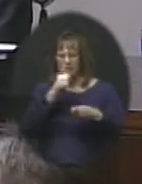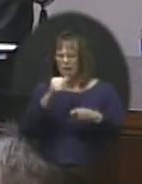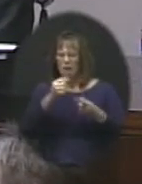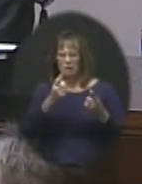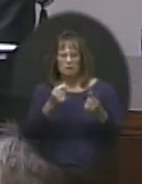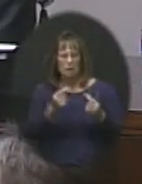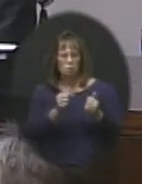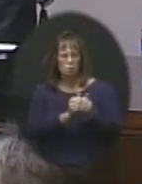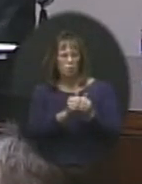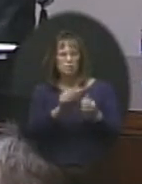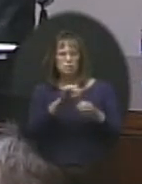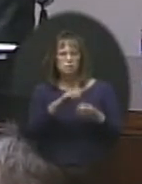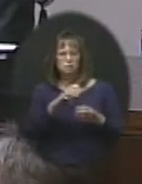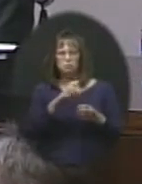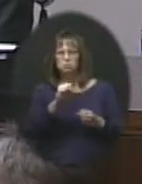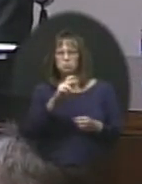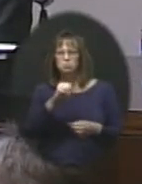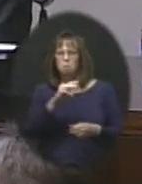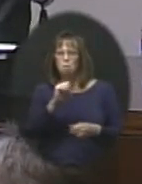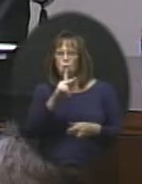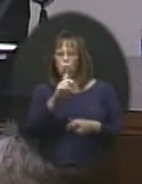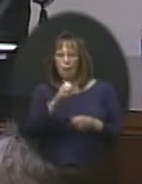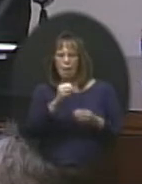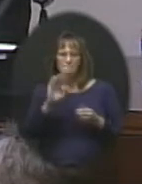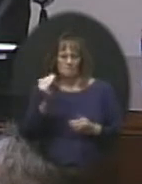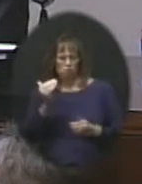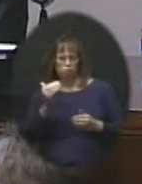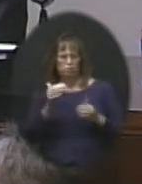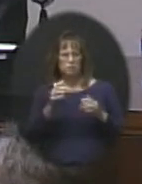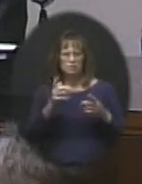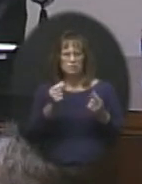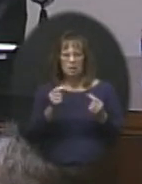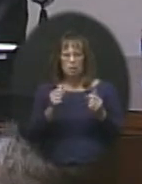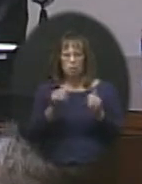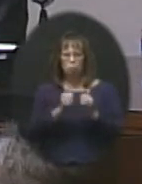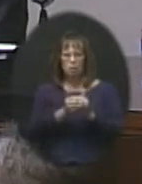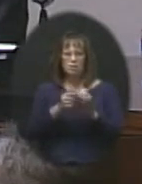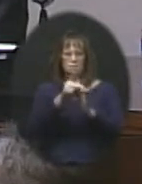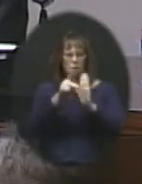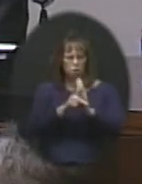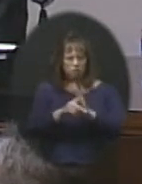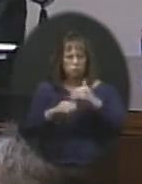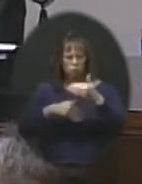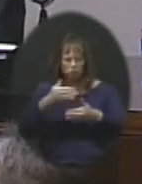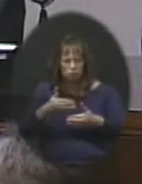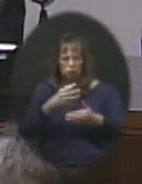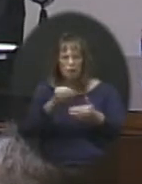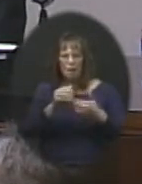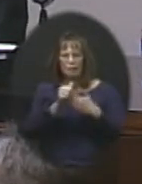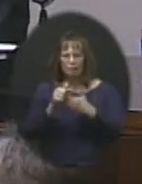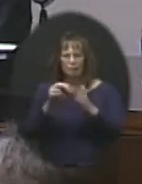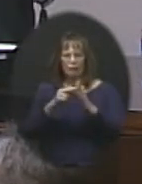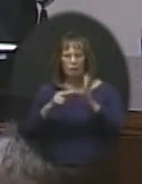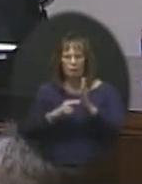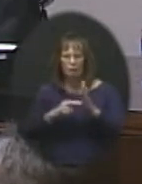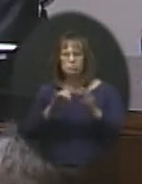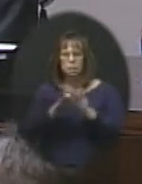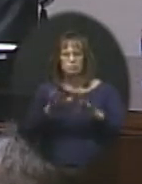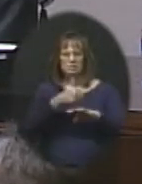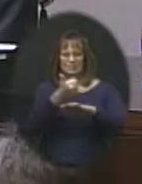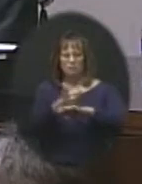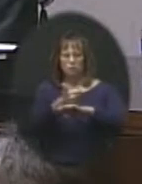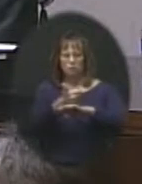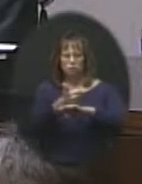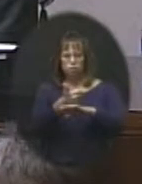smoke and mirrors. It's done with very sound, practical policies, procedures, and guidelines that we establish